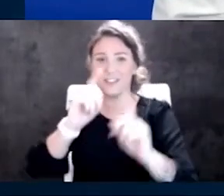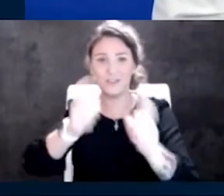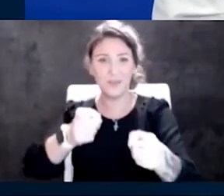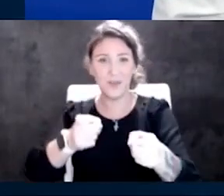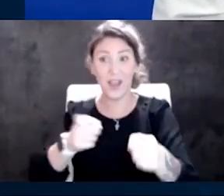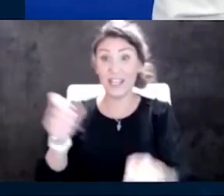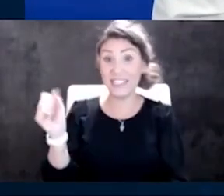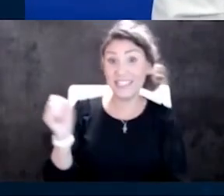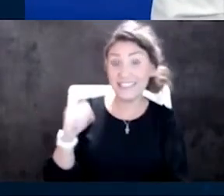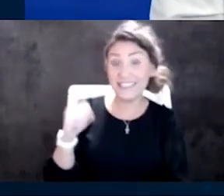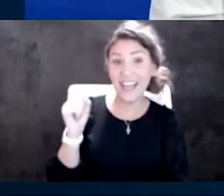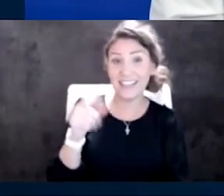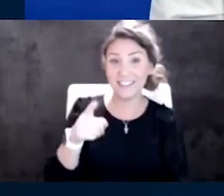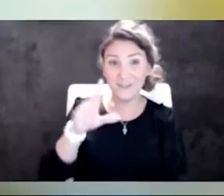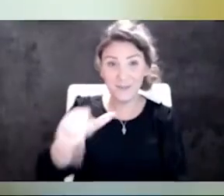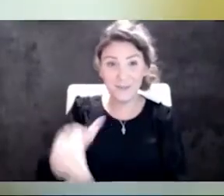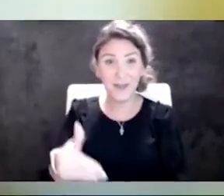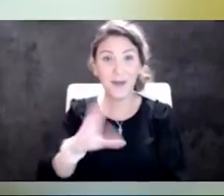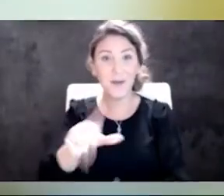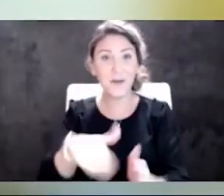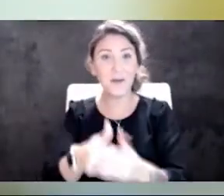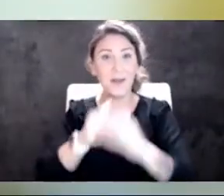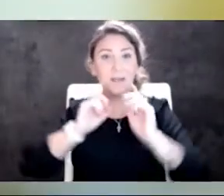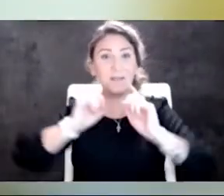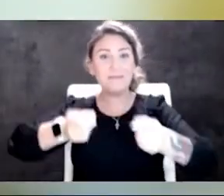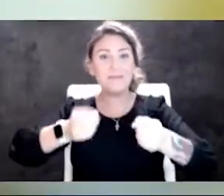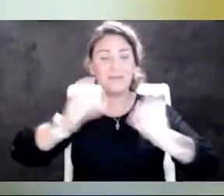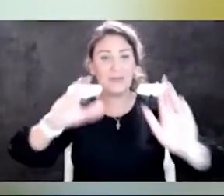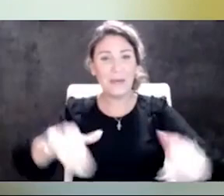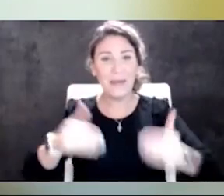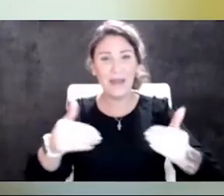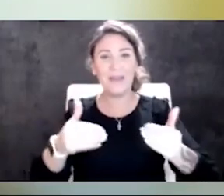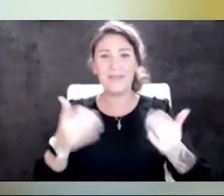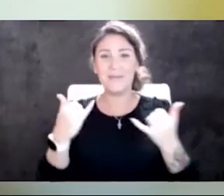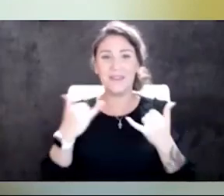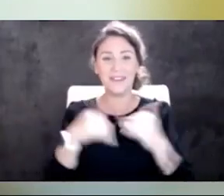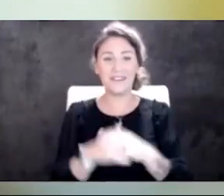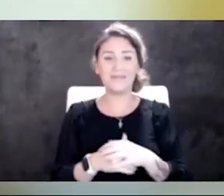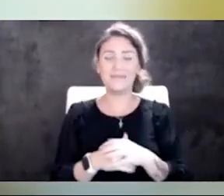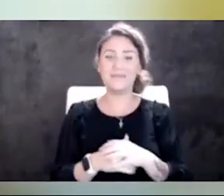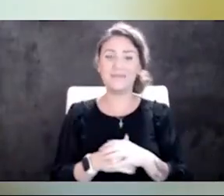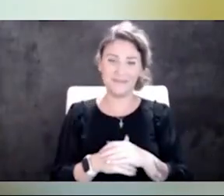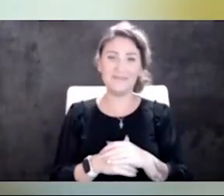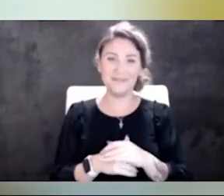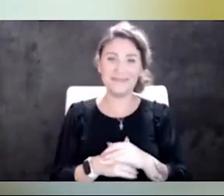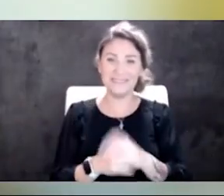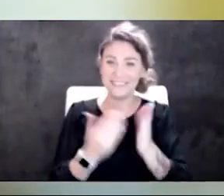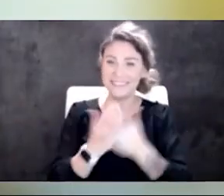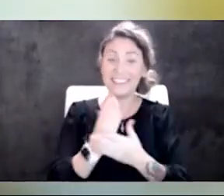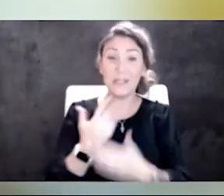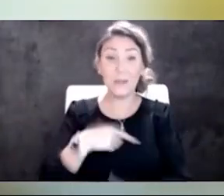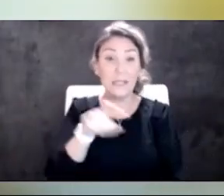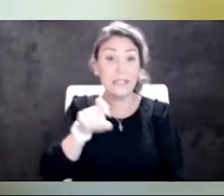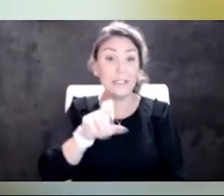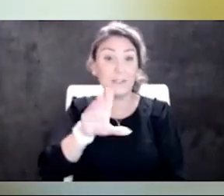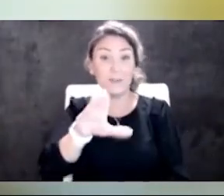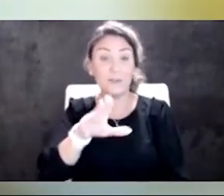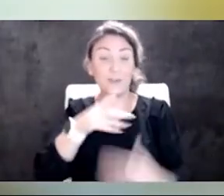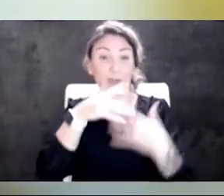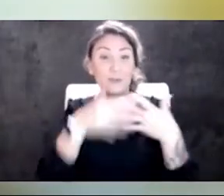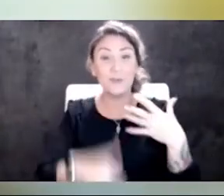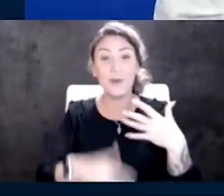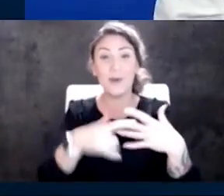Yes, you will be welcome. All donors will be welcome at this point. All right. You need your red blood cells if you're A neg.